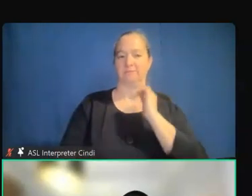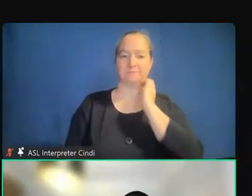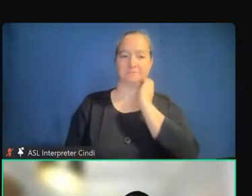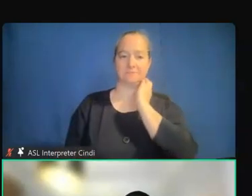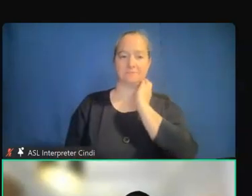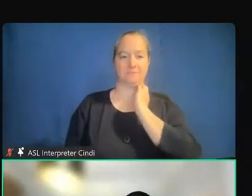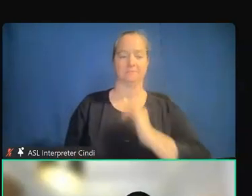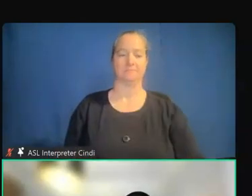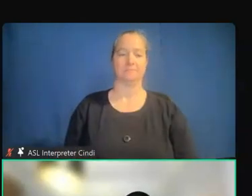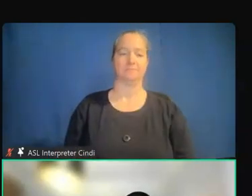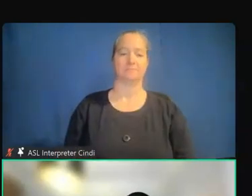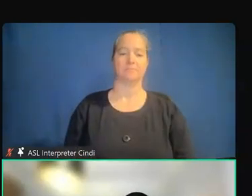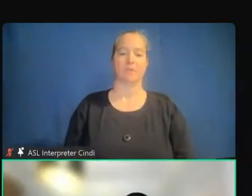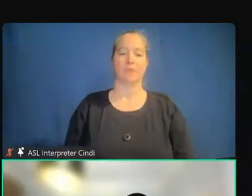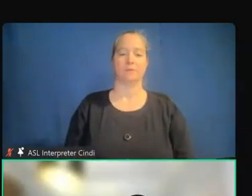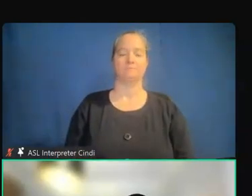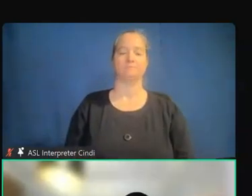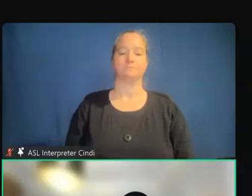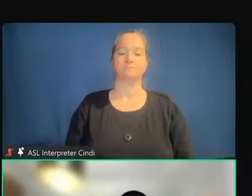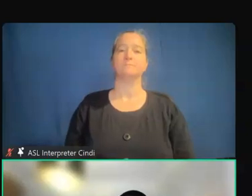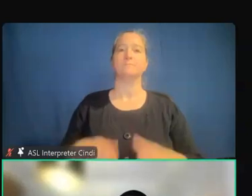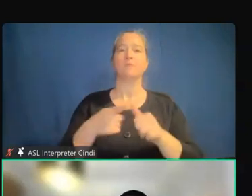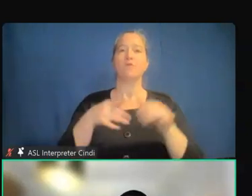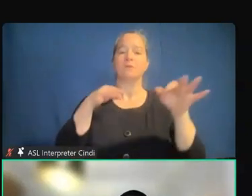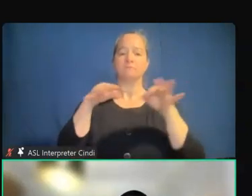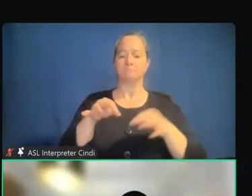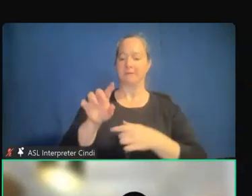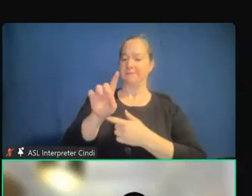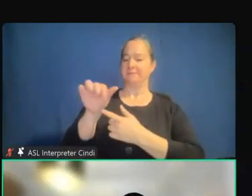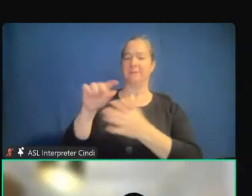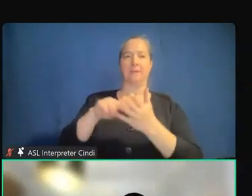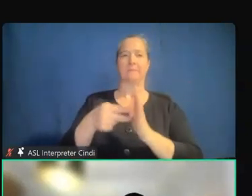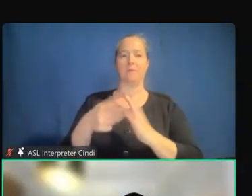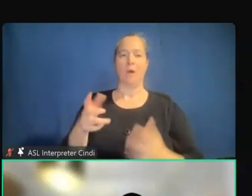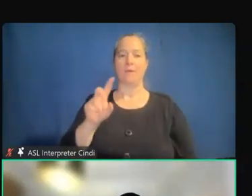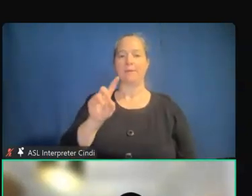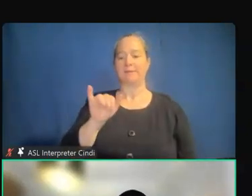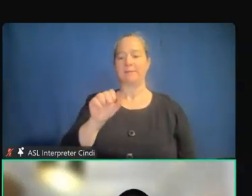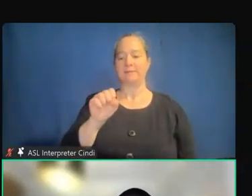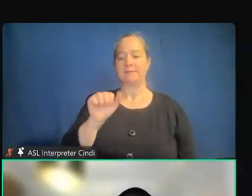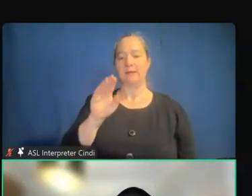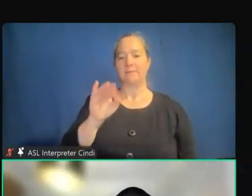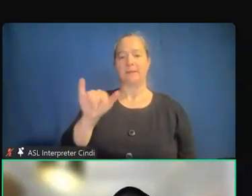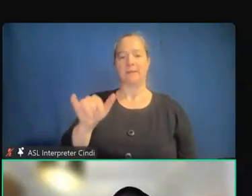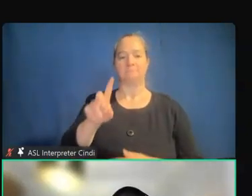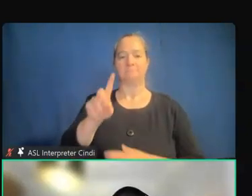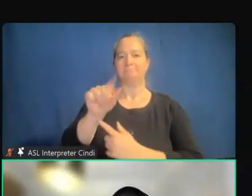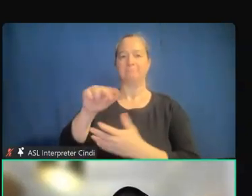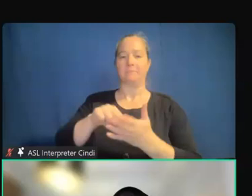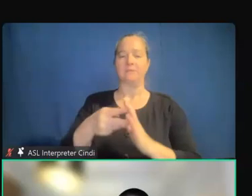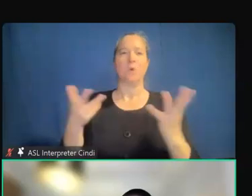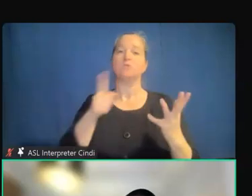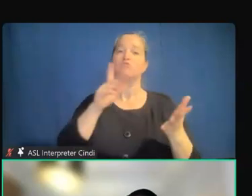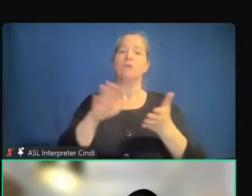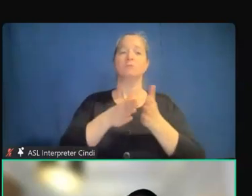So first let's talk about what is considered a disability. So in the plainest sense, a disability